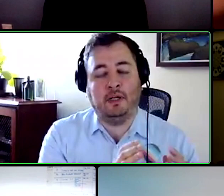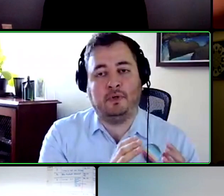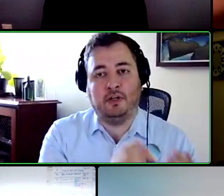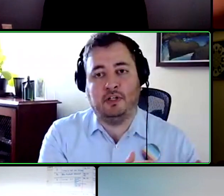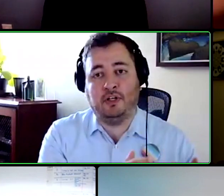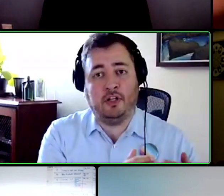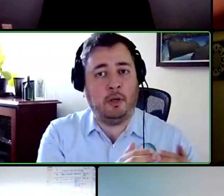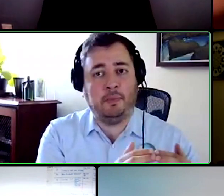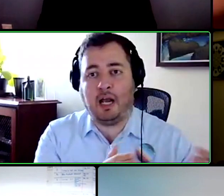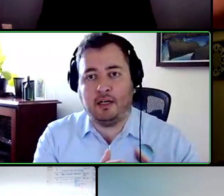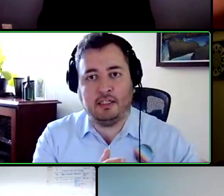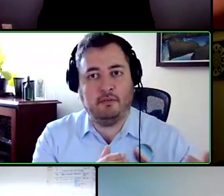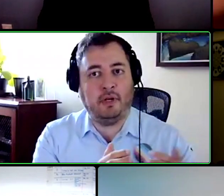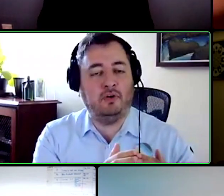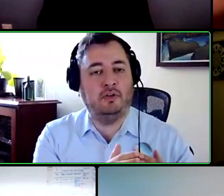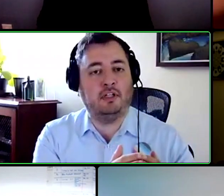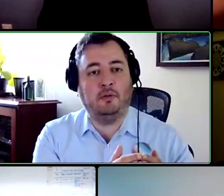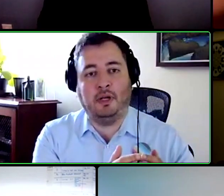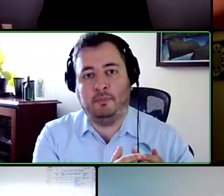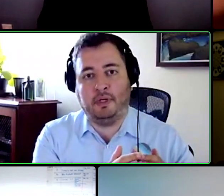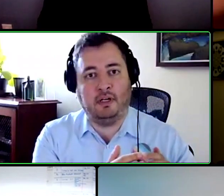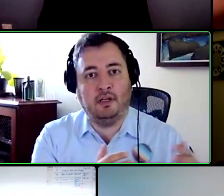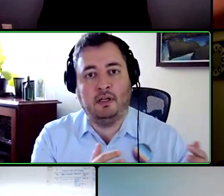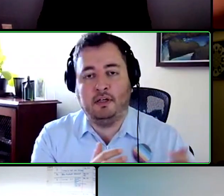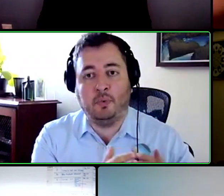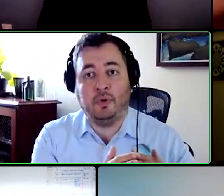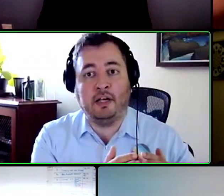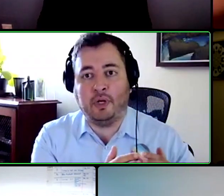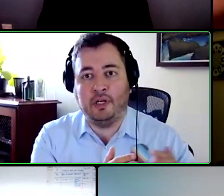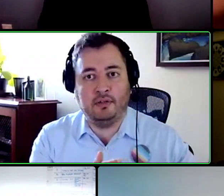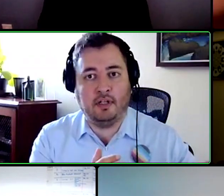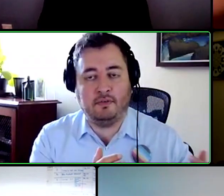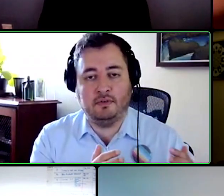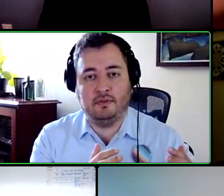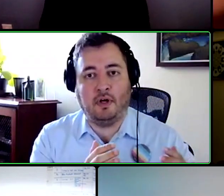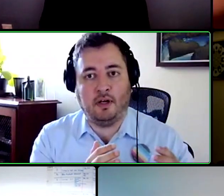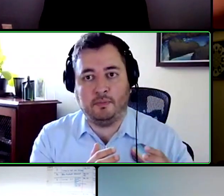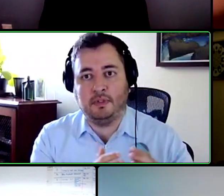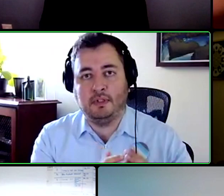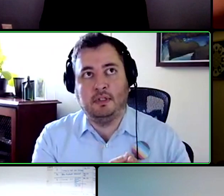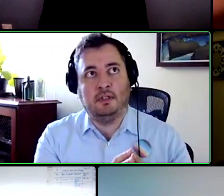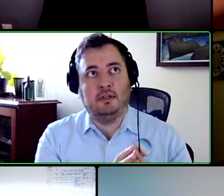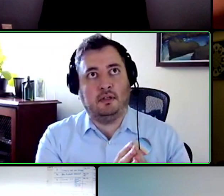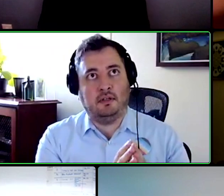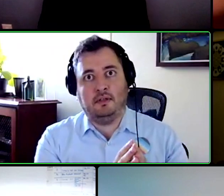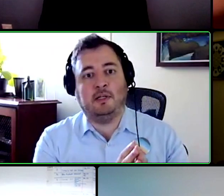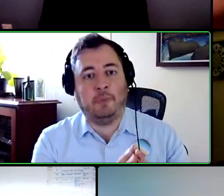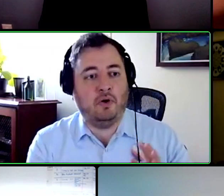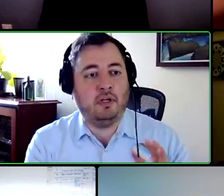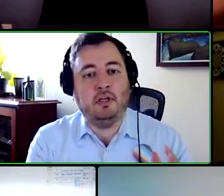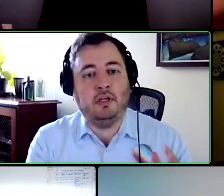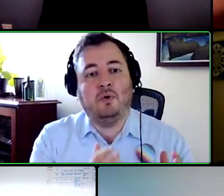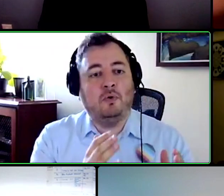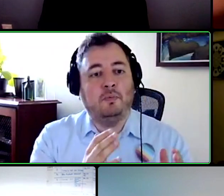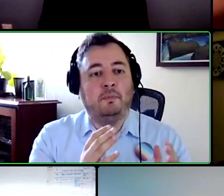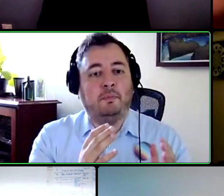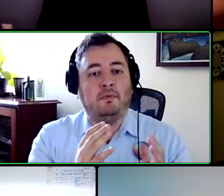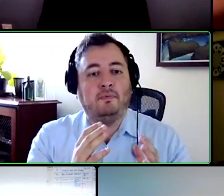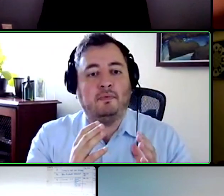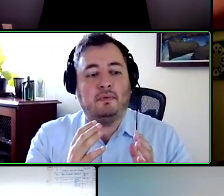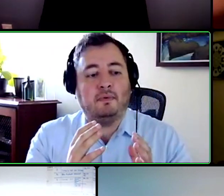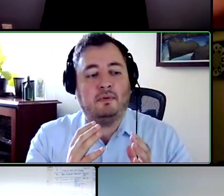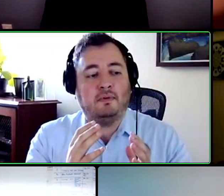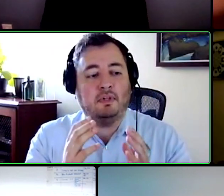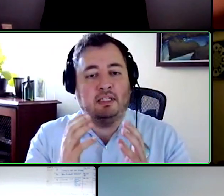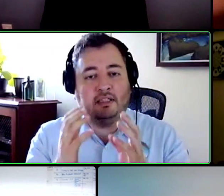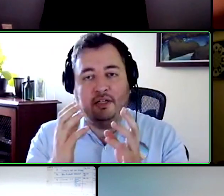be be able to understand there may be cognitive barriers there may be you know education level um disparities here but